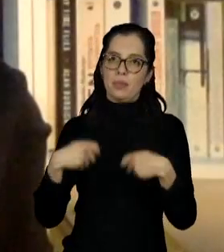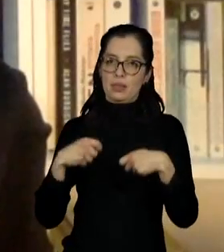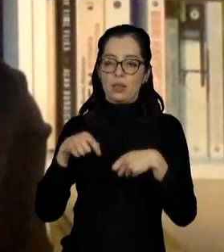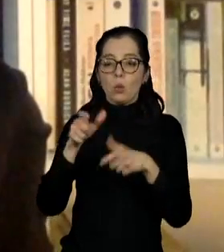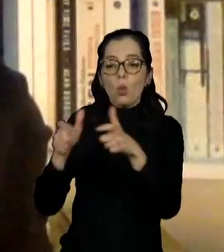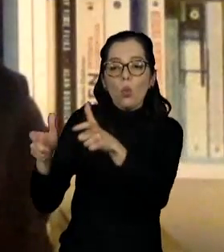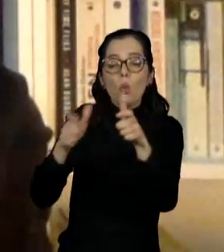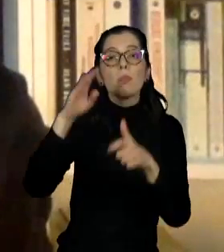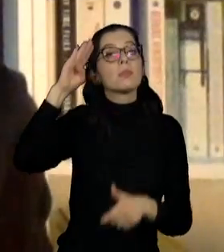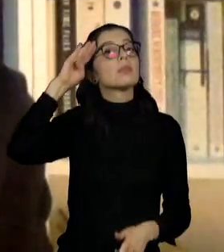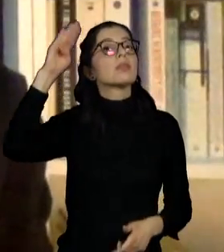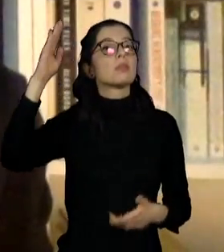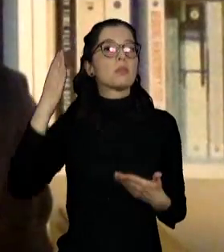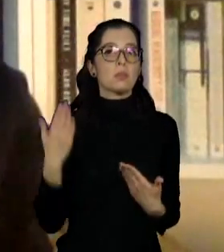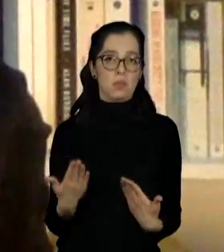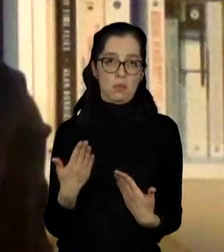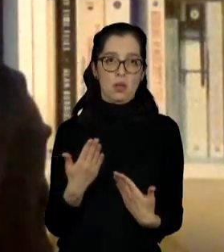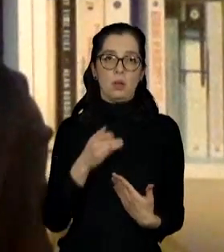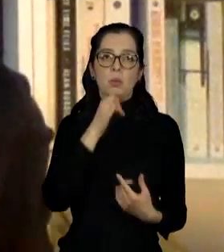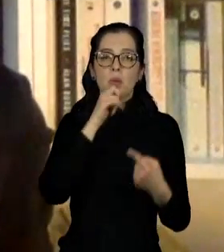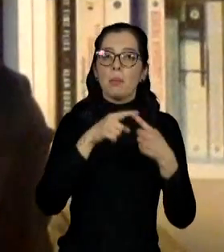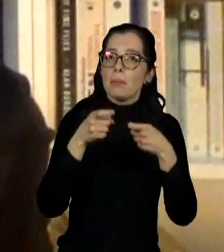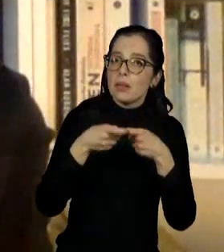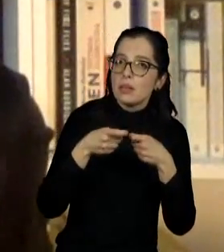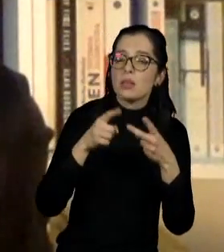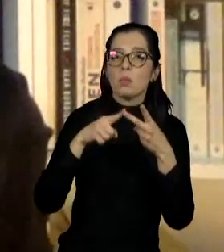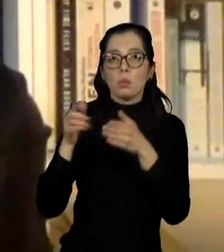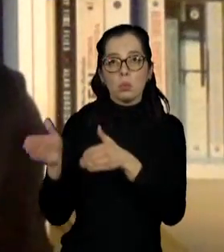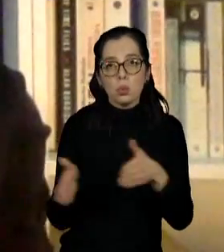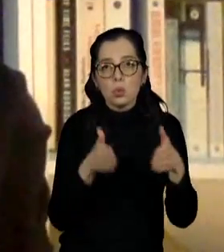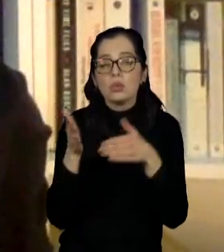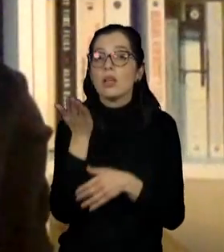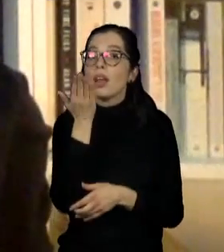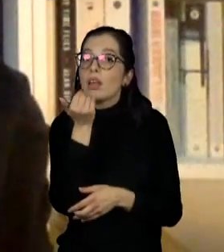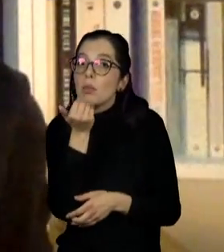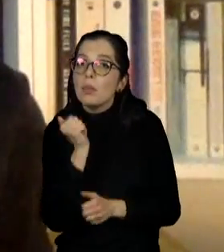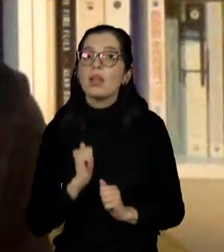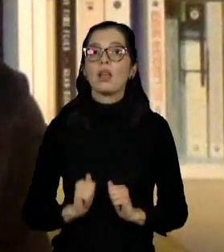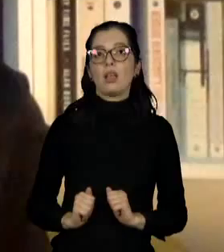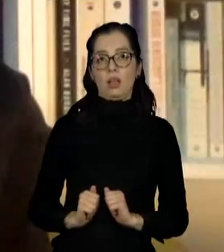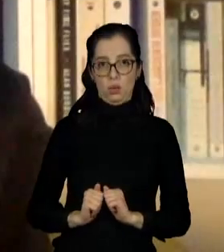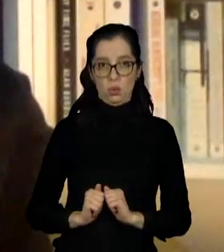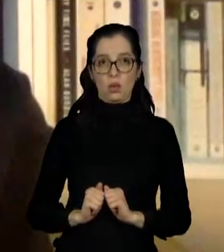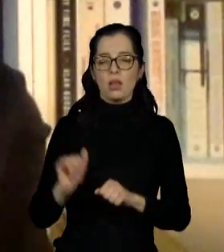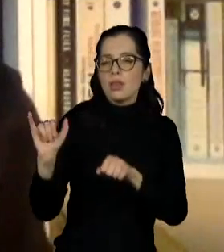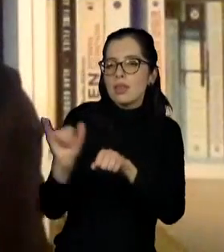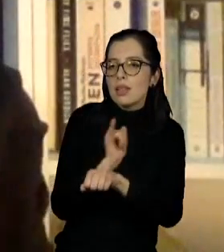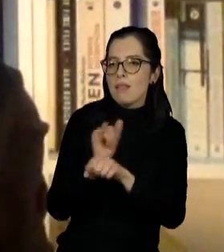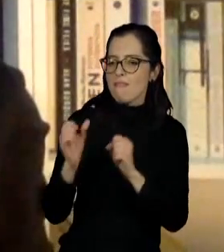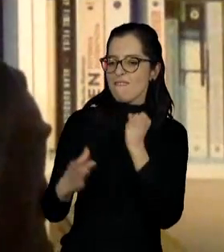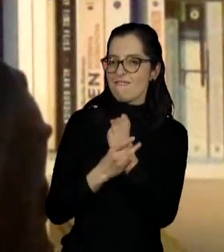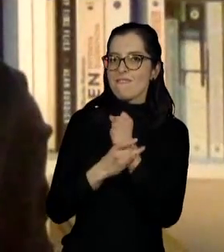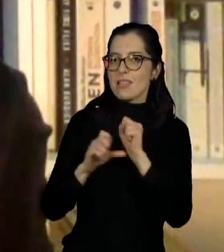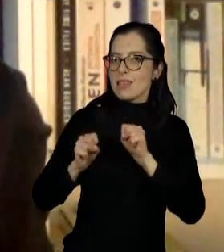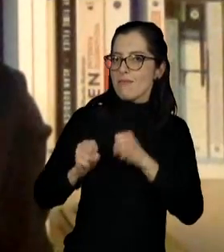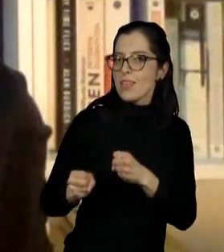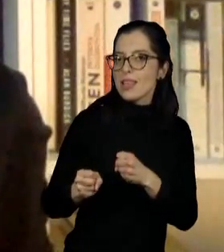essential and I named some of them medicine food production defense strategy